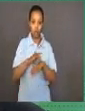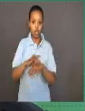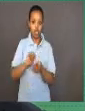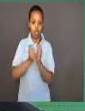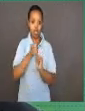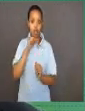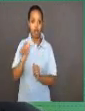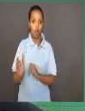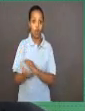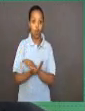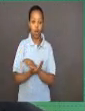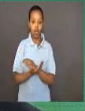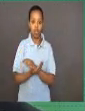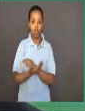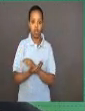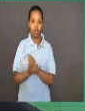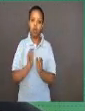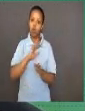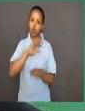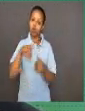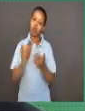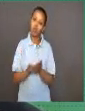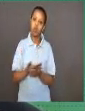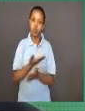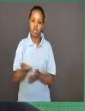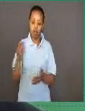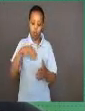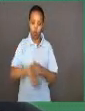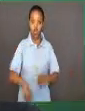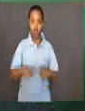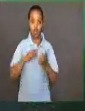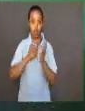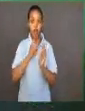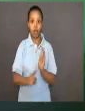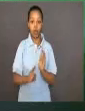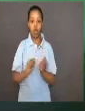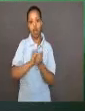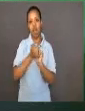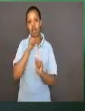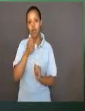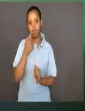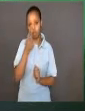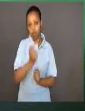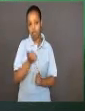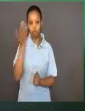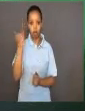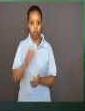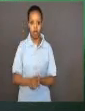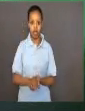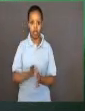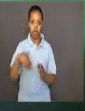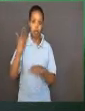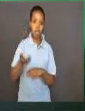it must have always been there. The next